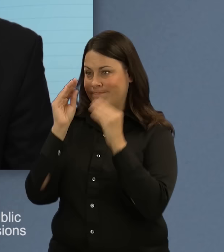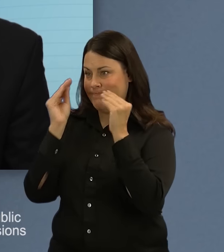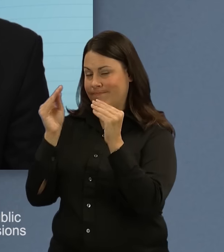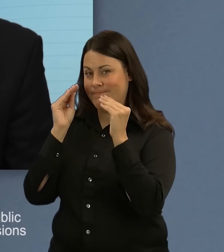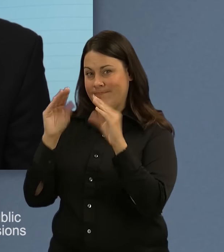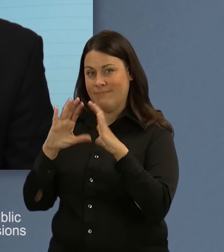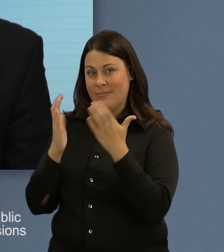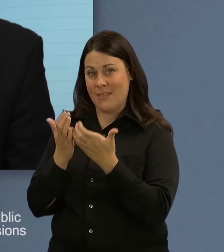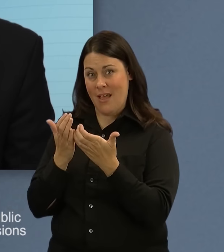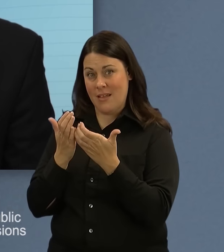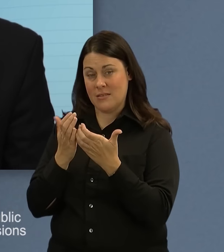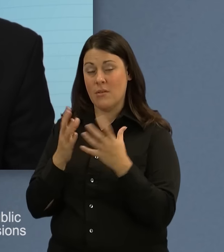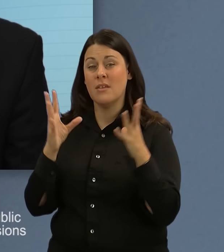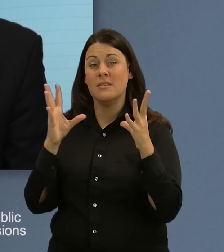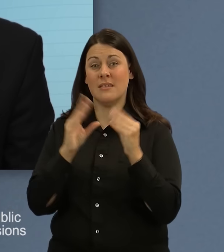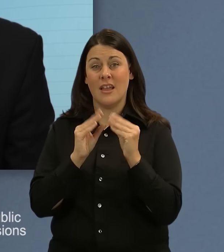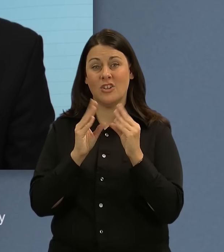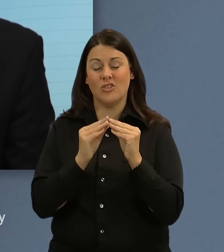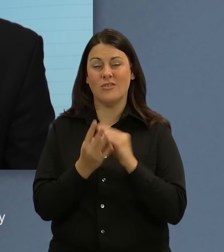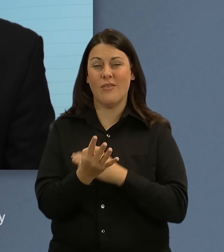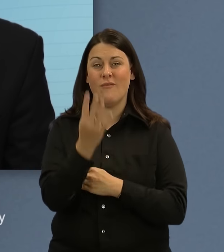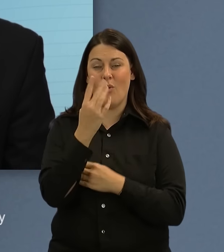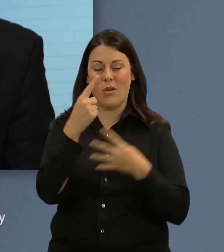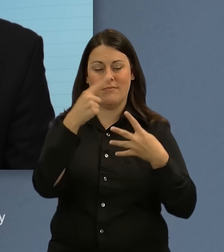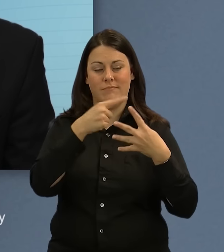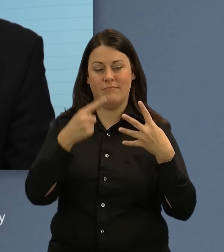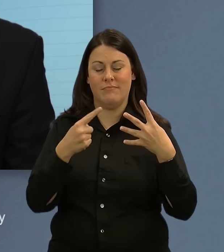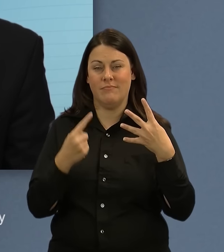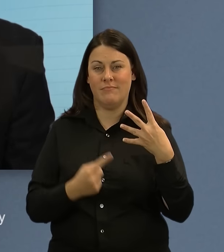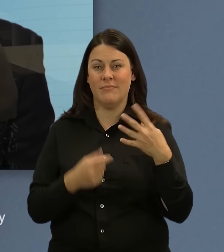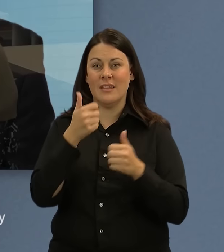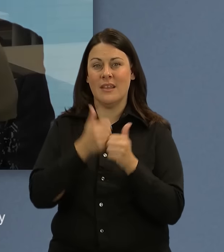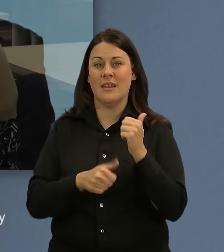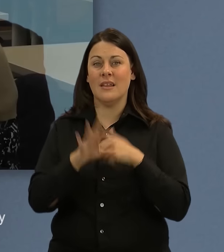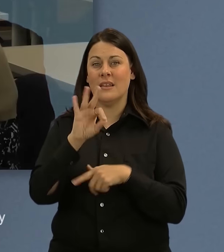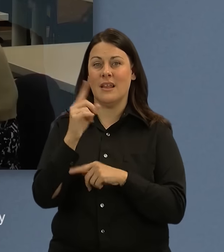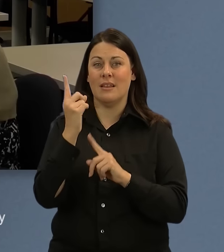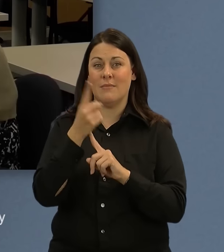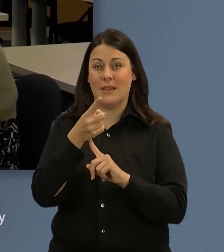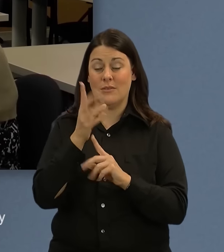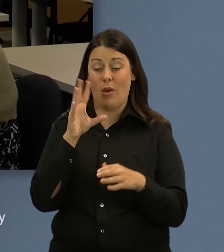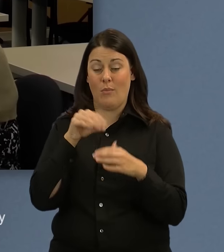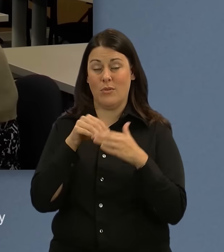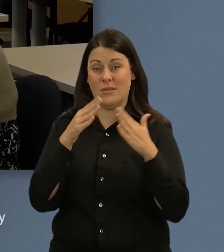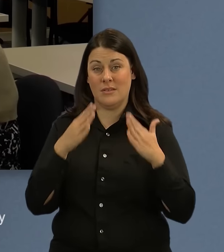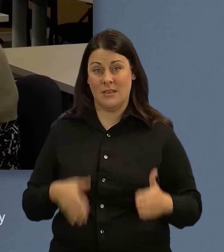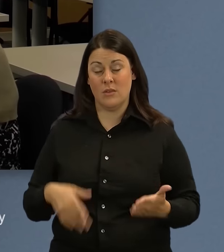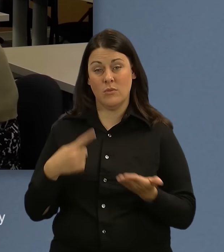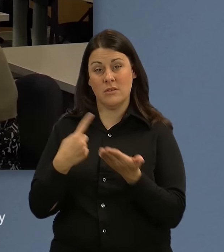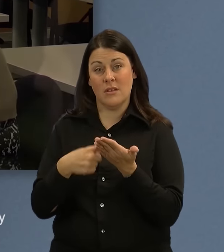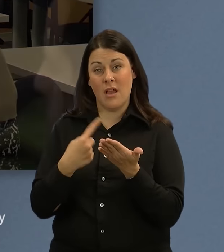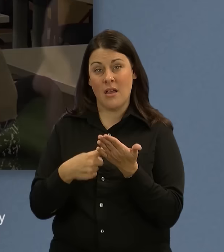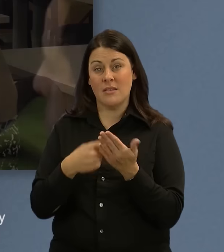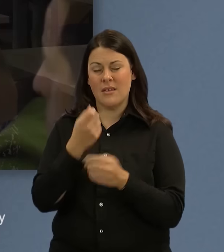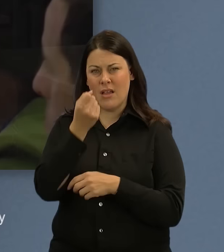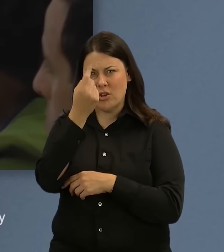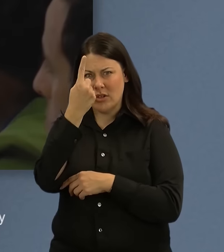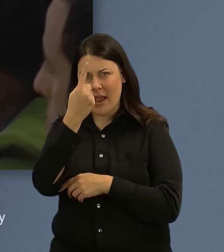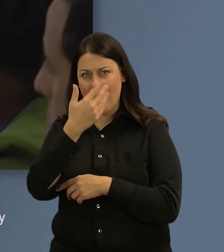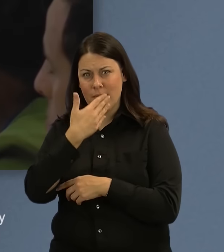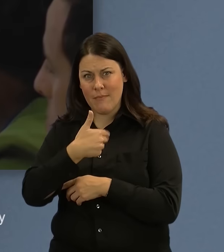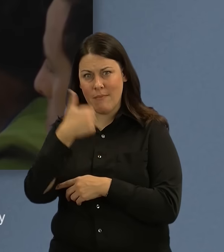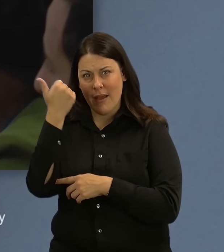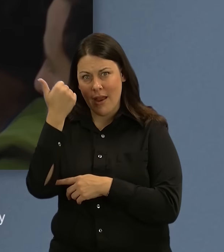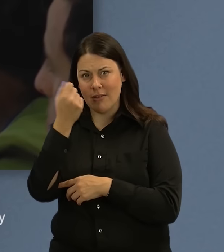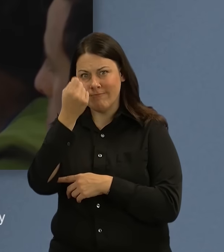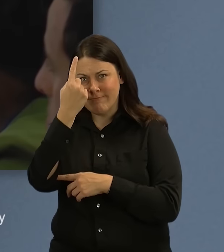90-minute face-to-face sessions in which participants discuss ways to better understand and enhance agency and